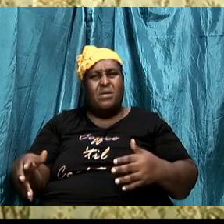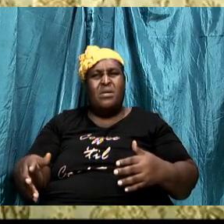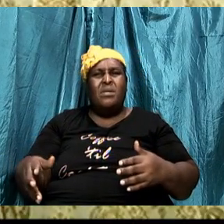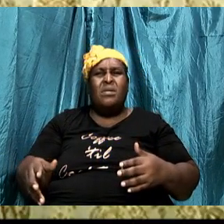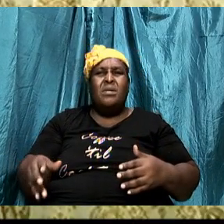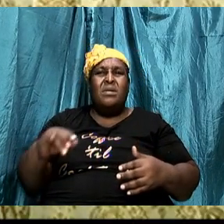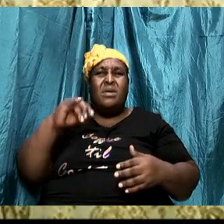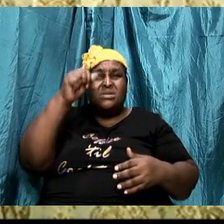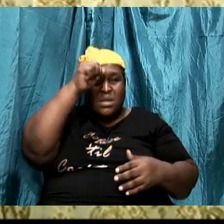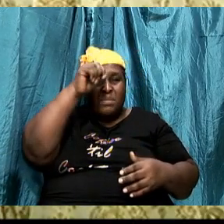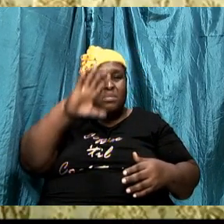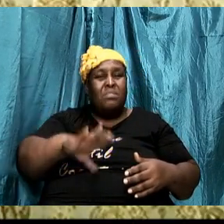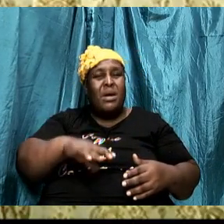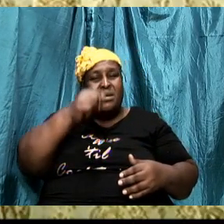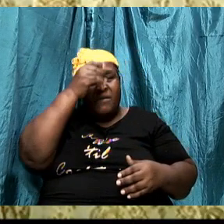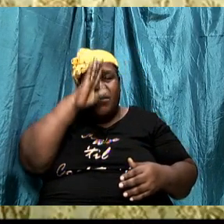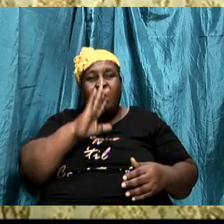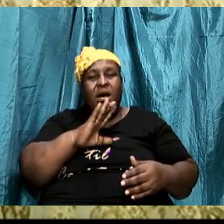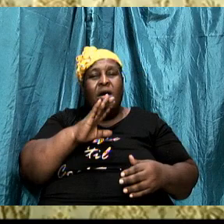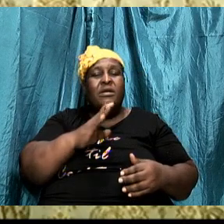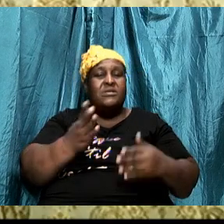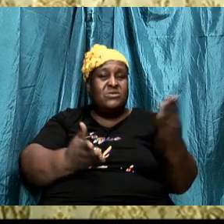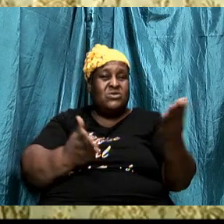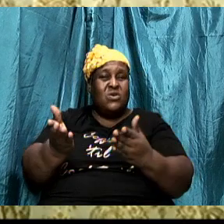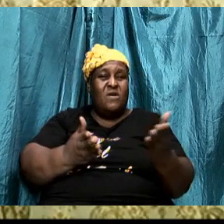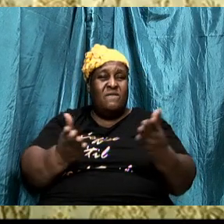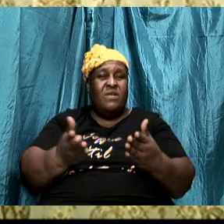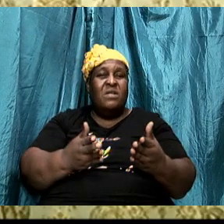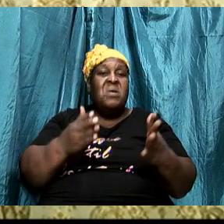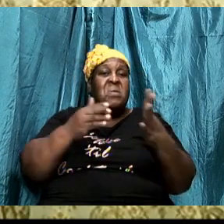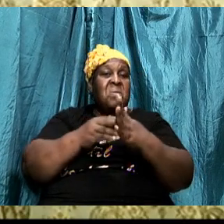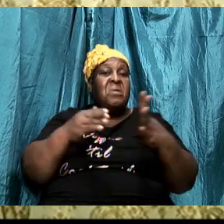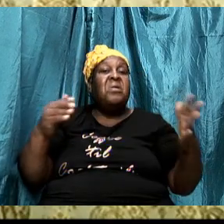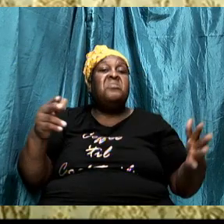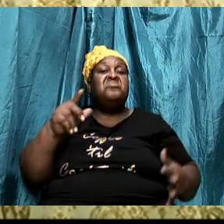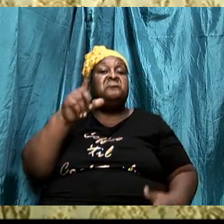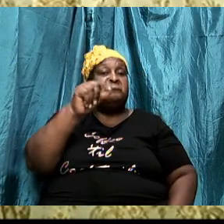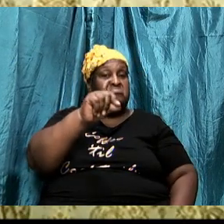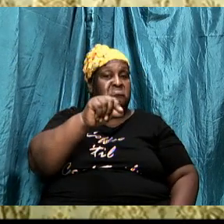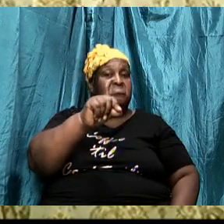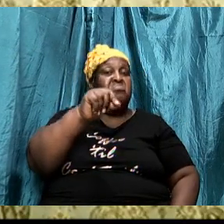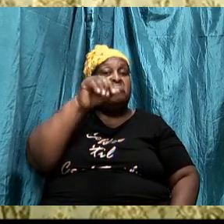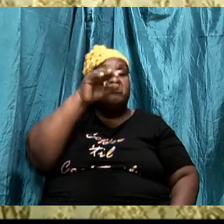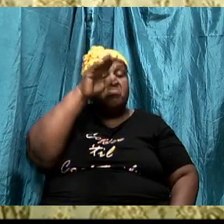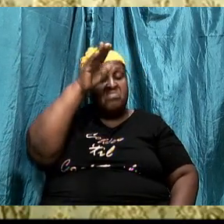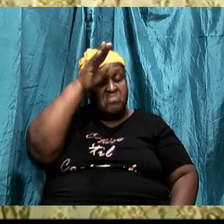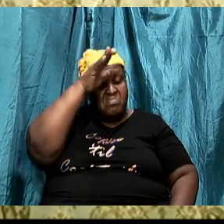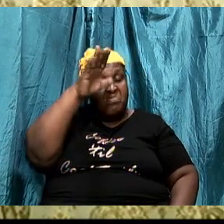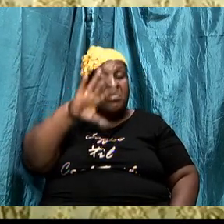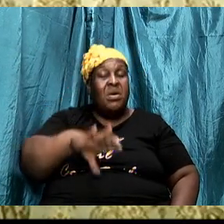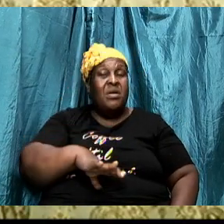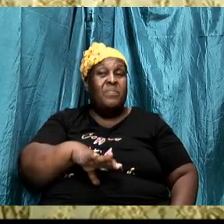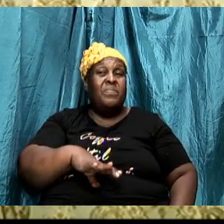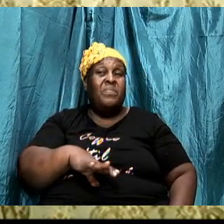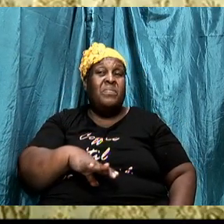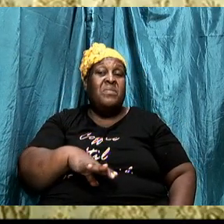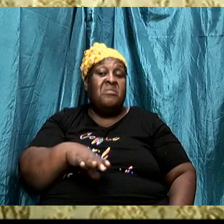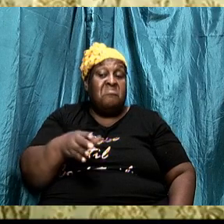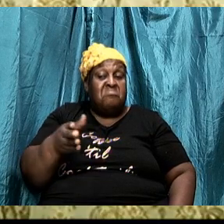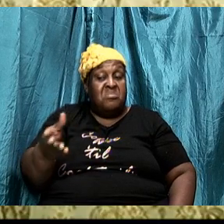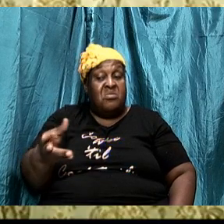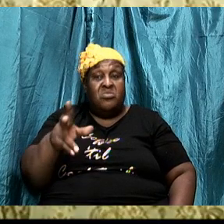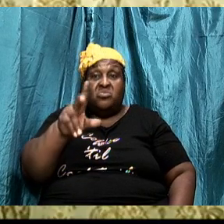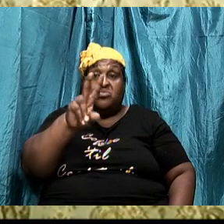it was Jonathan and his armor bearer against 20 men. And these two men